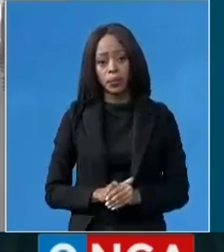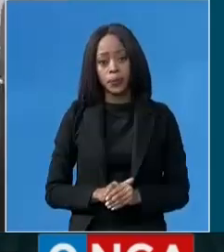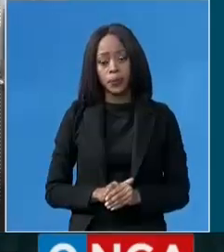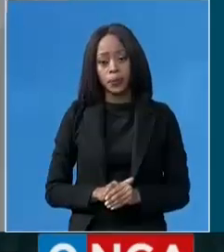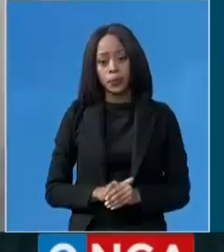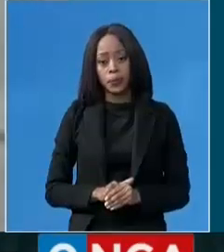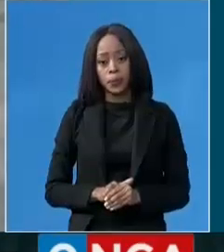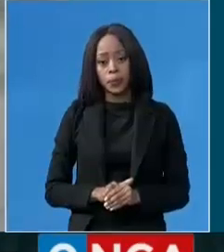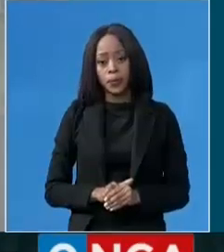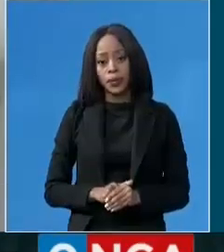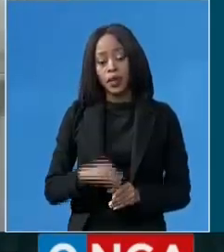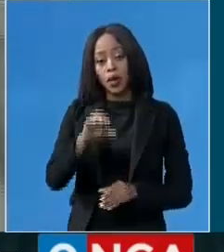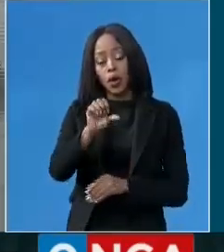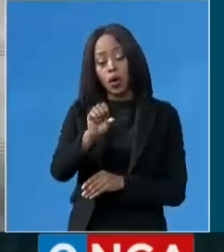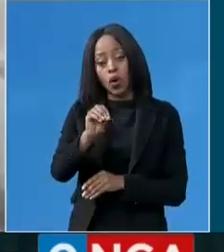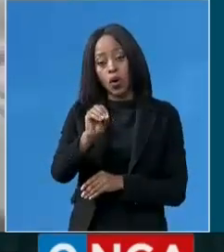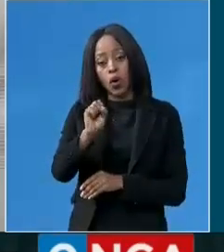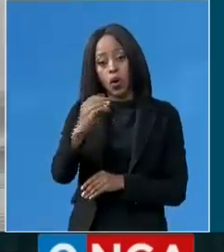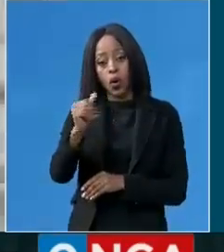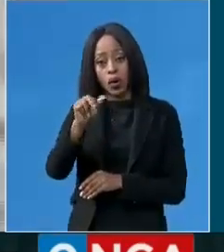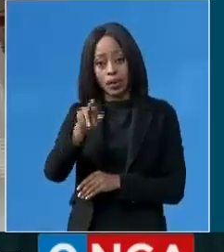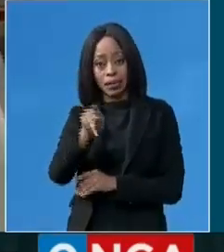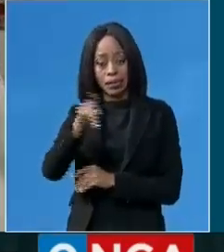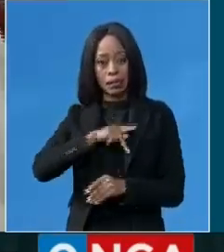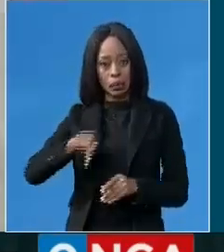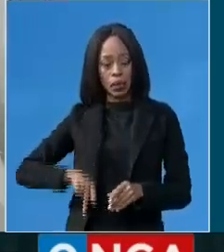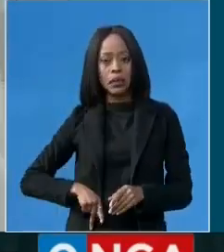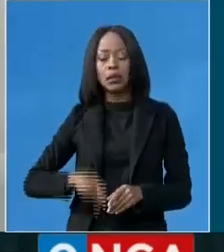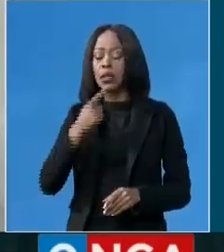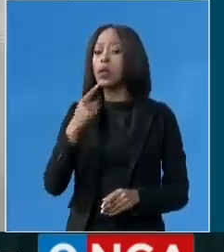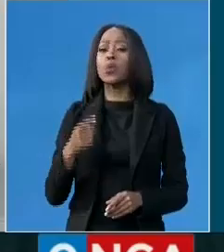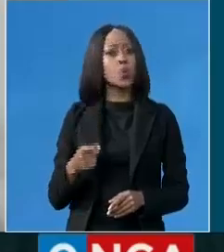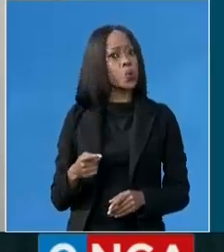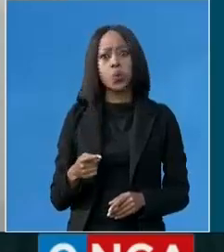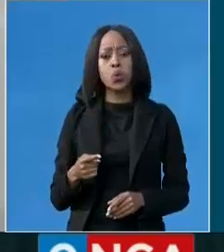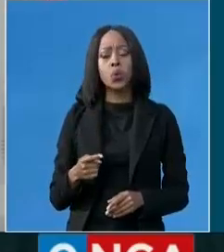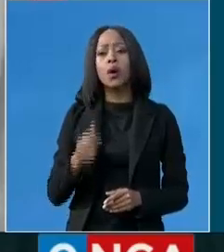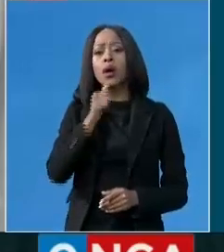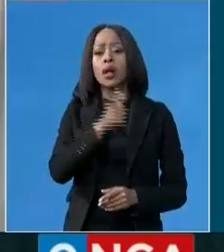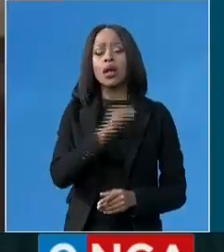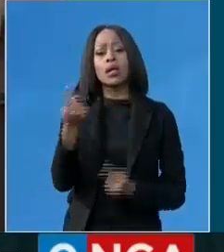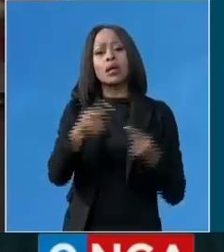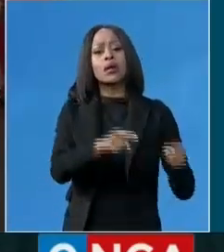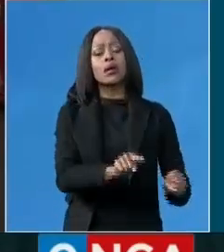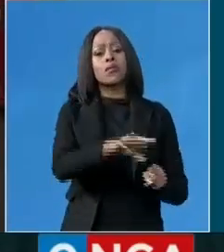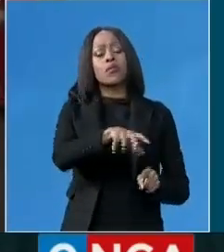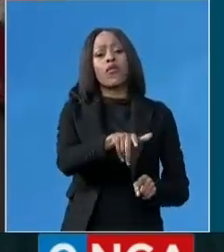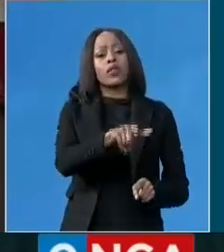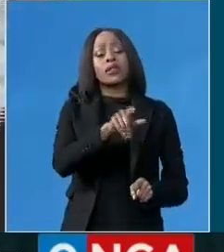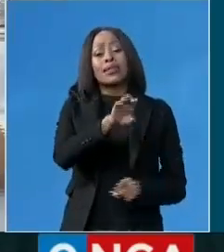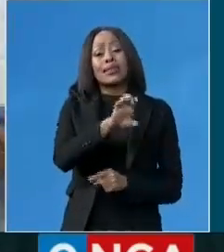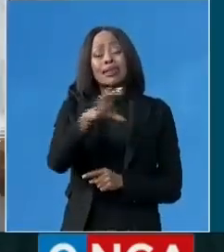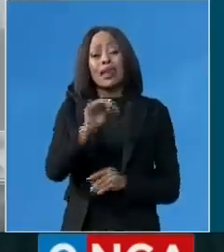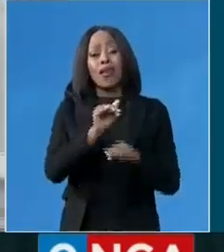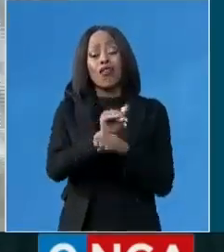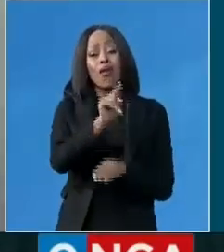Premier Oscar Mabuyanes says the Cuban doctors have come at a crucial time for the province. The Eastern Cape has more than